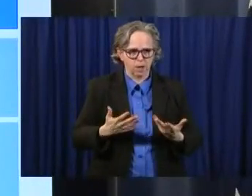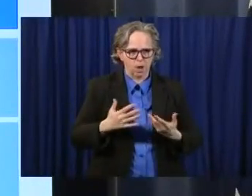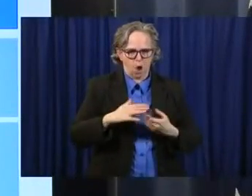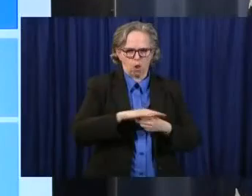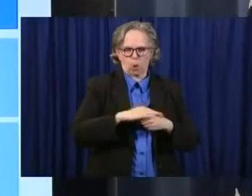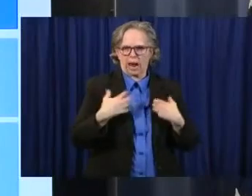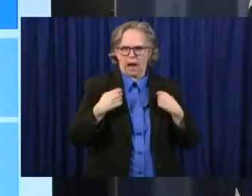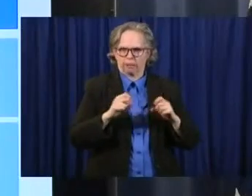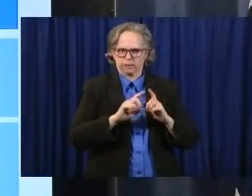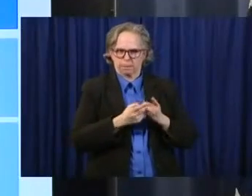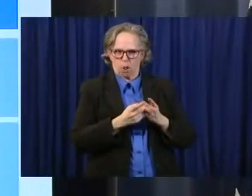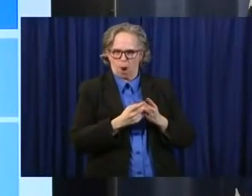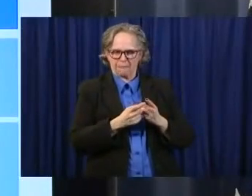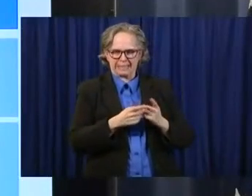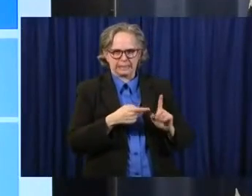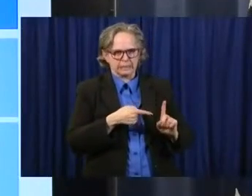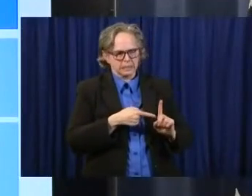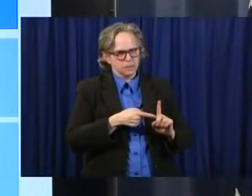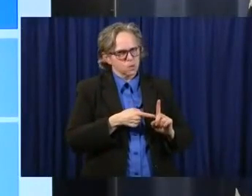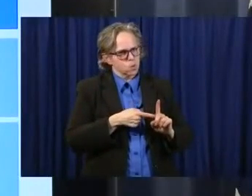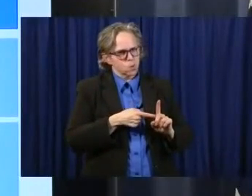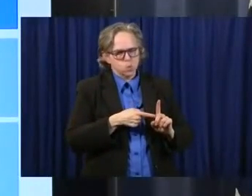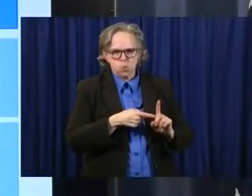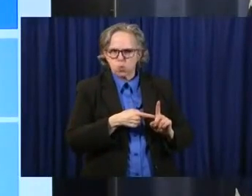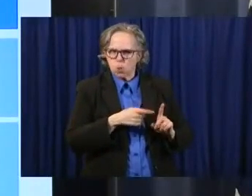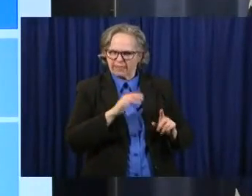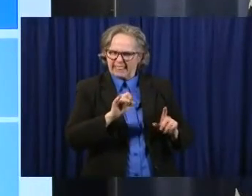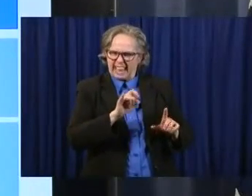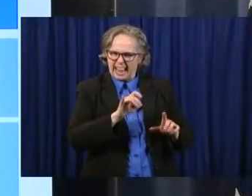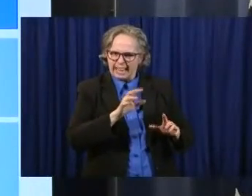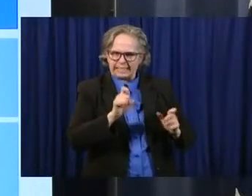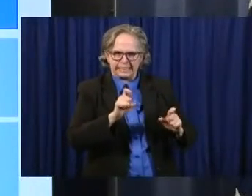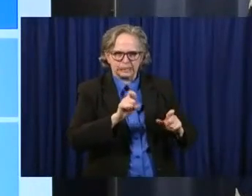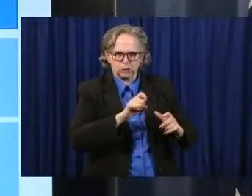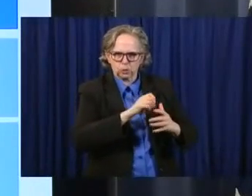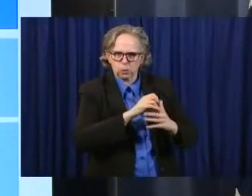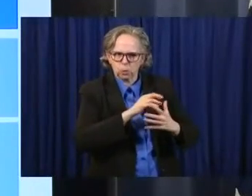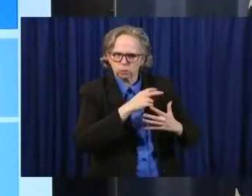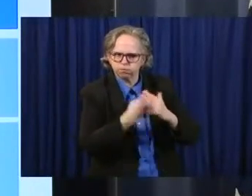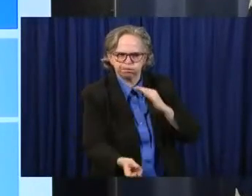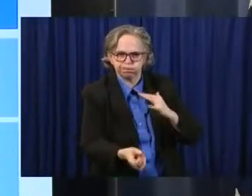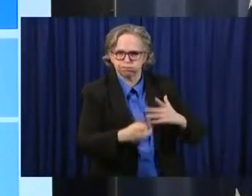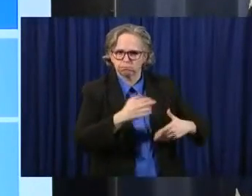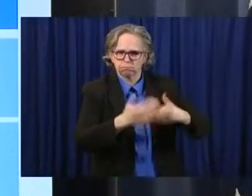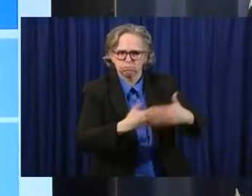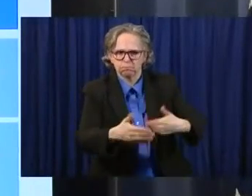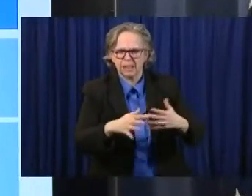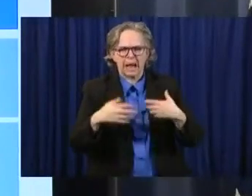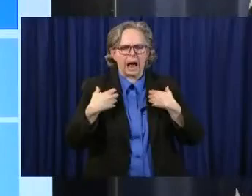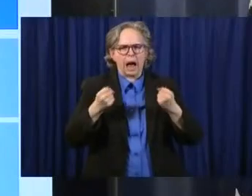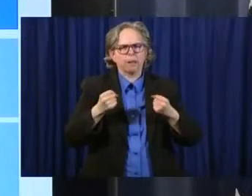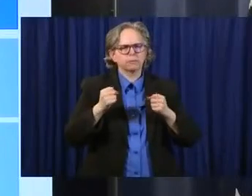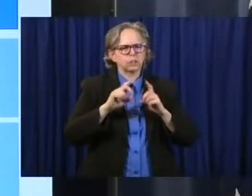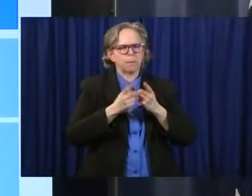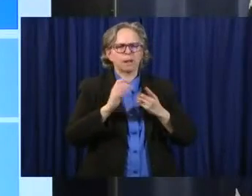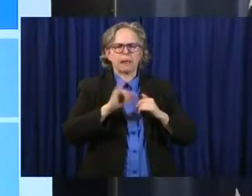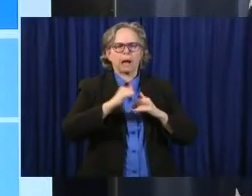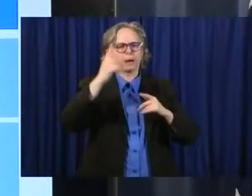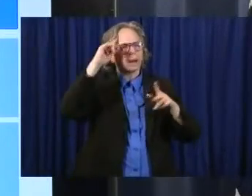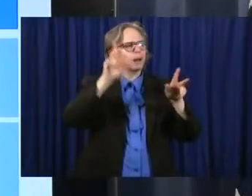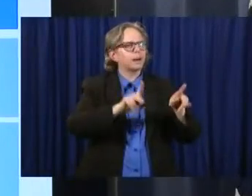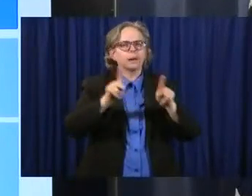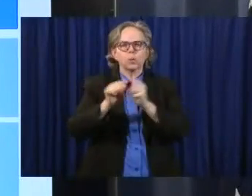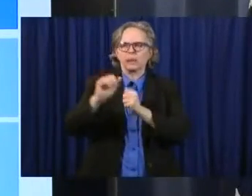role in this. And, you know, public health, the state health department, is a lot like the CDC. We do a lot of the